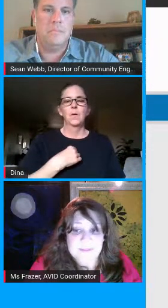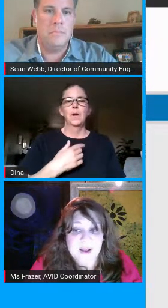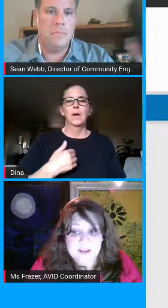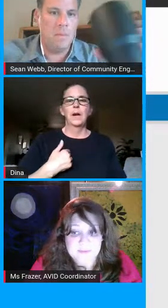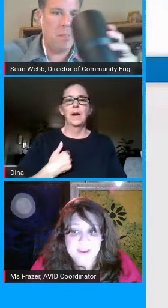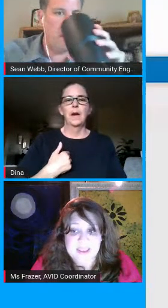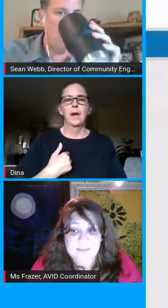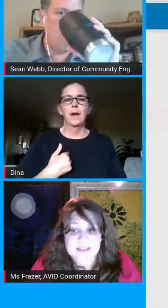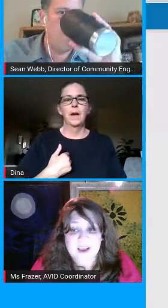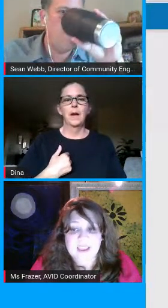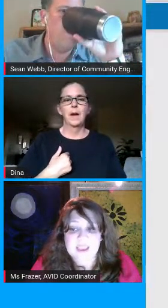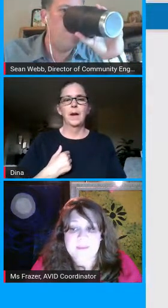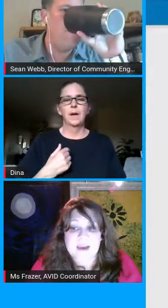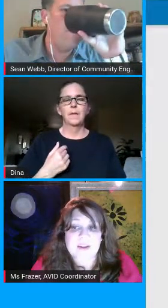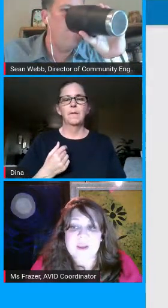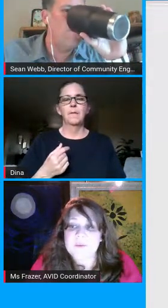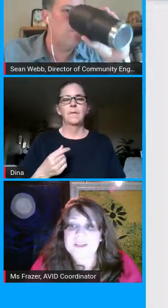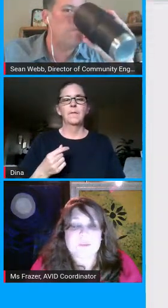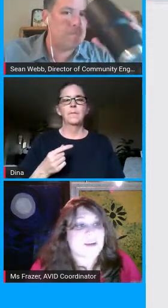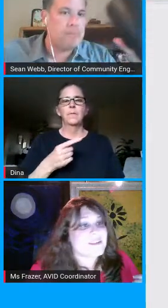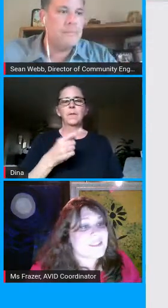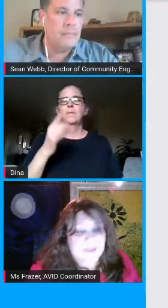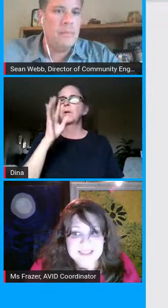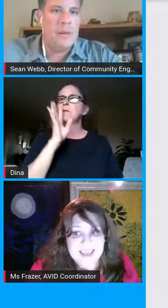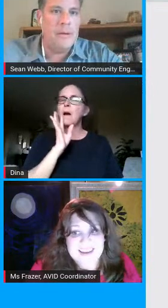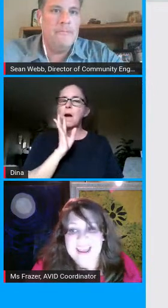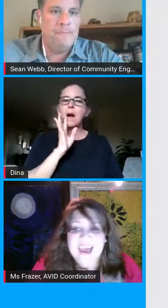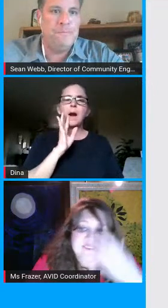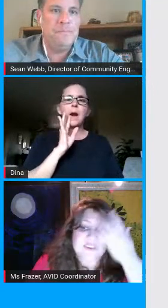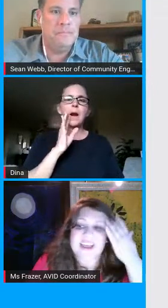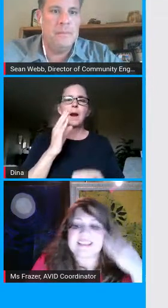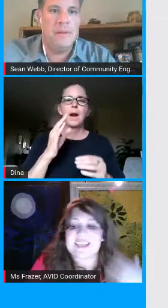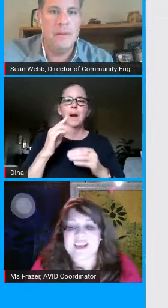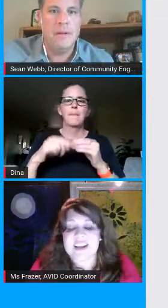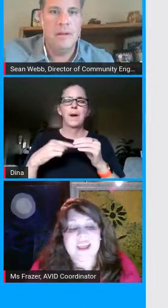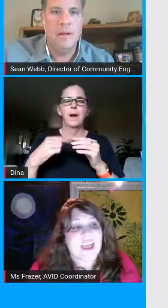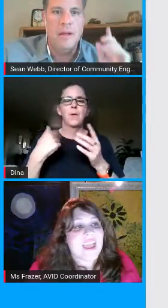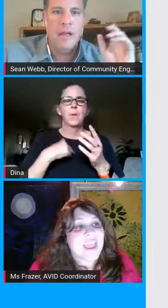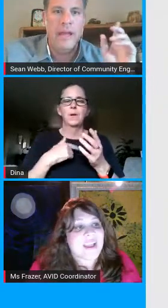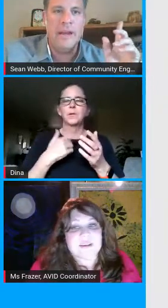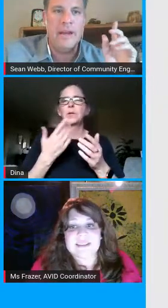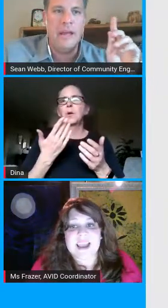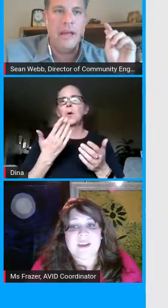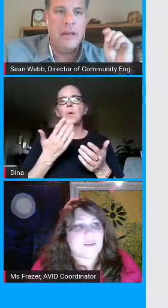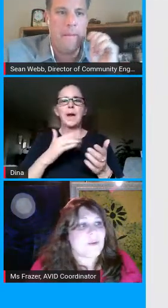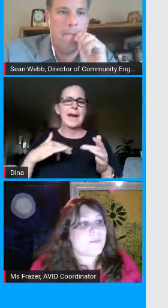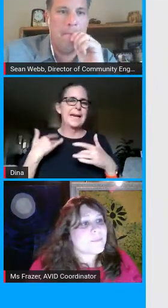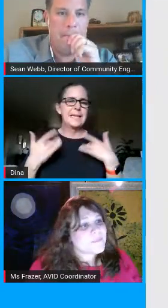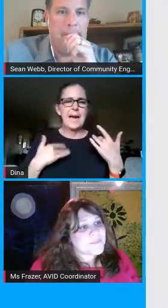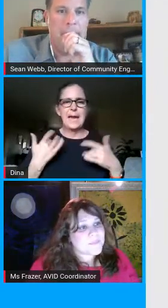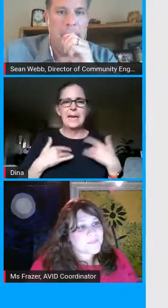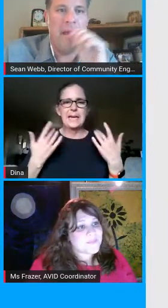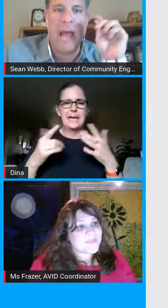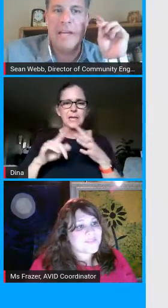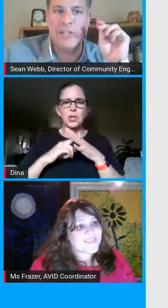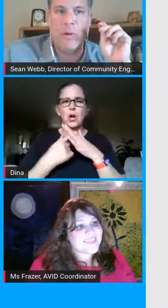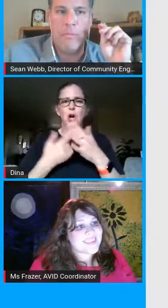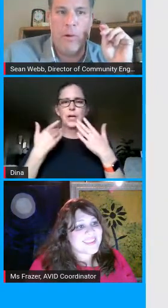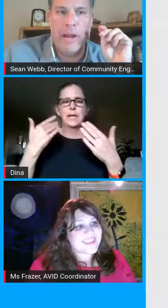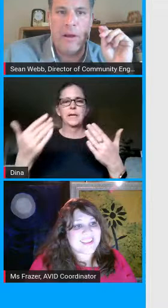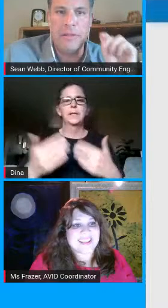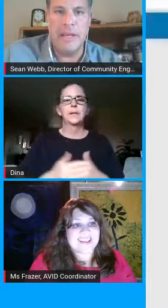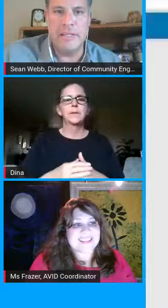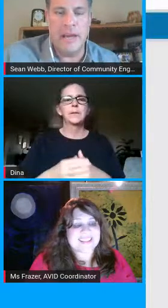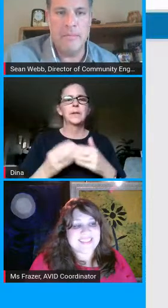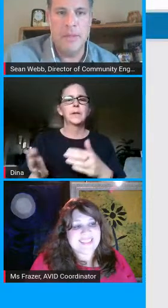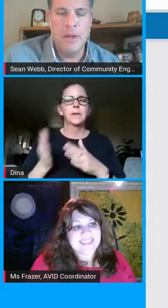that we've been offering and been talking about which we are so excited to have you guys here it goes down i just